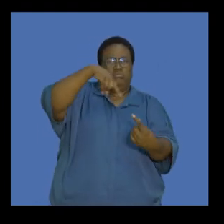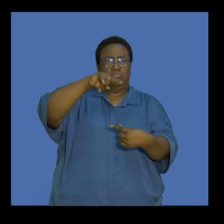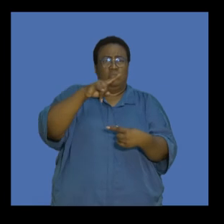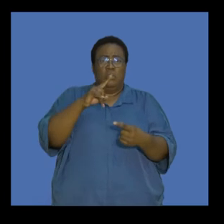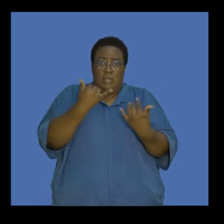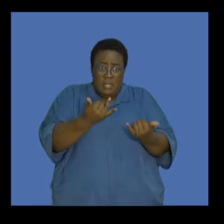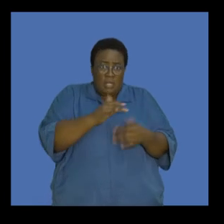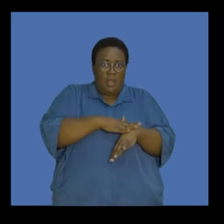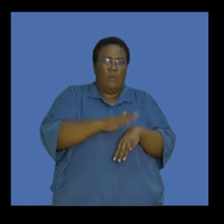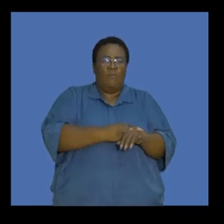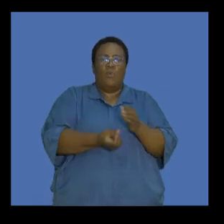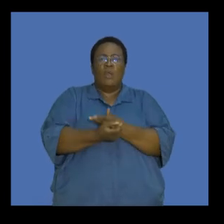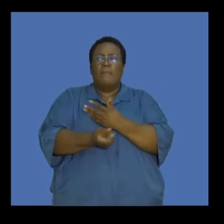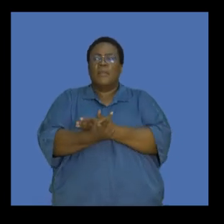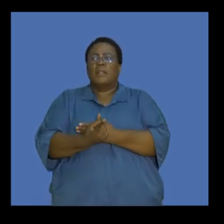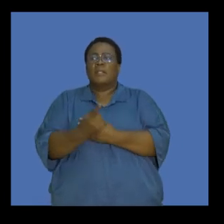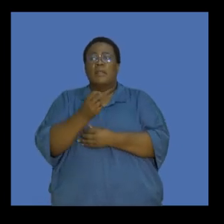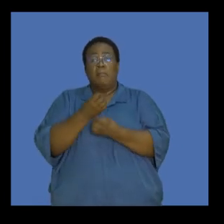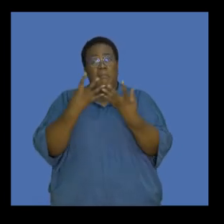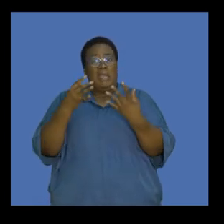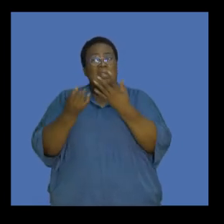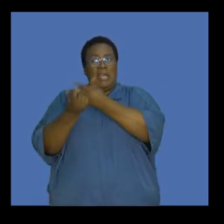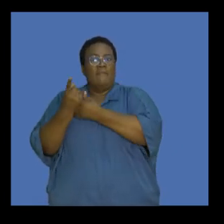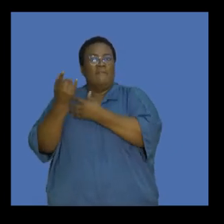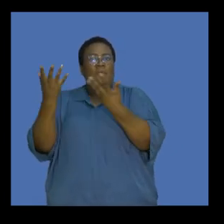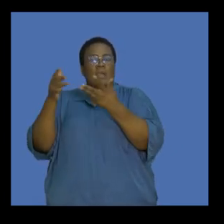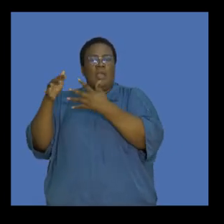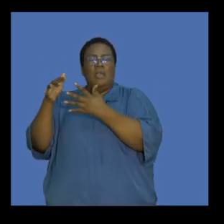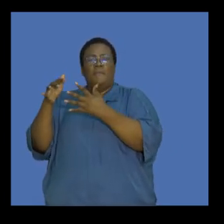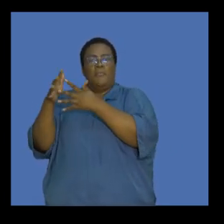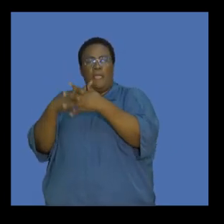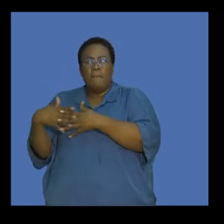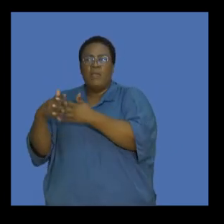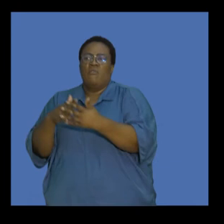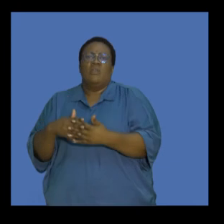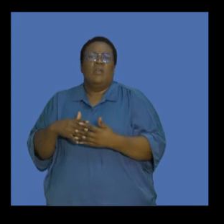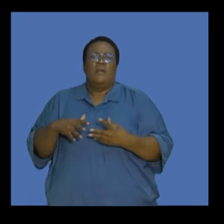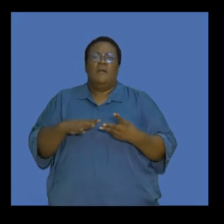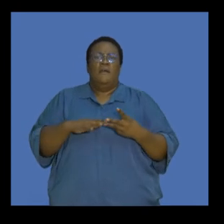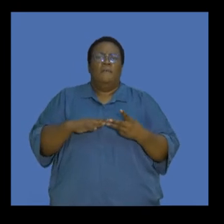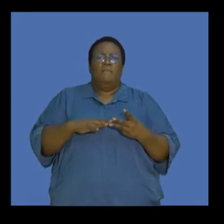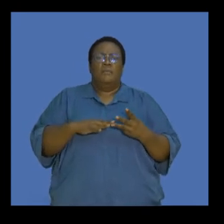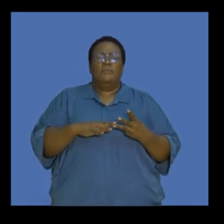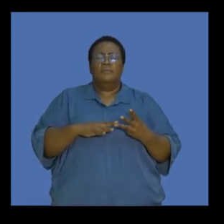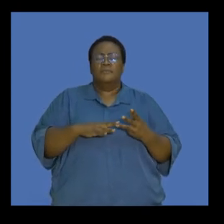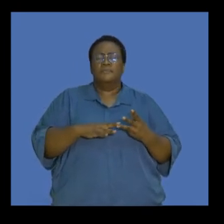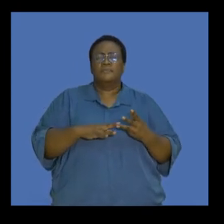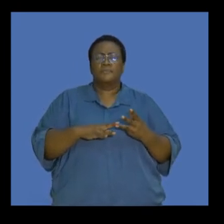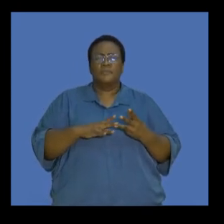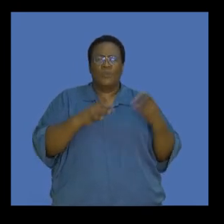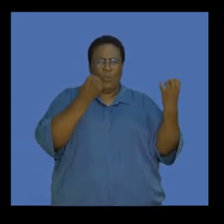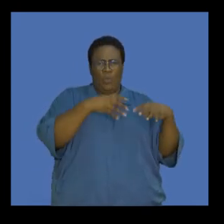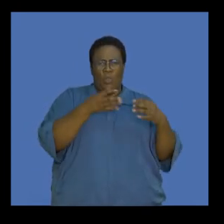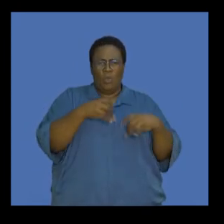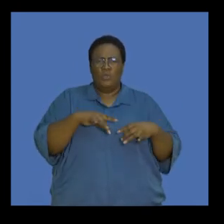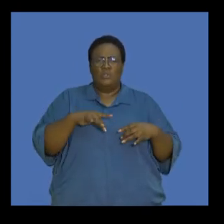becomes more prevalent. And you would have noticed a lot of these in America. The loss of biodiversity is increasing. And that's